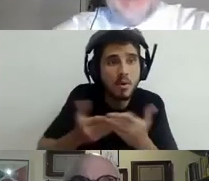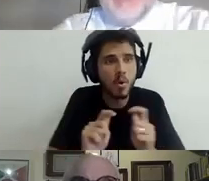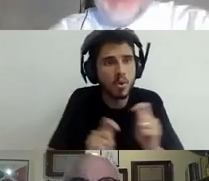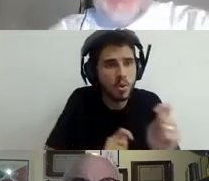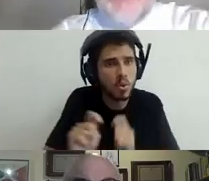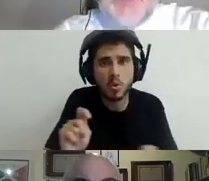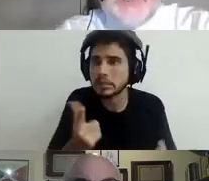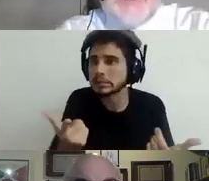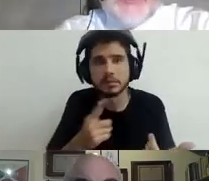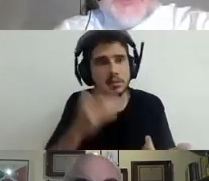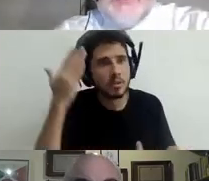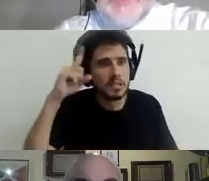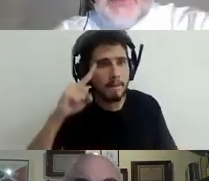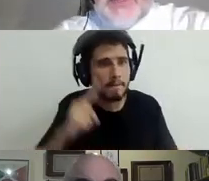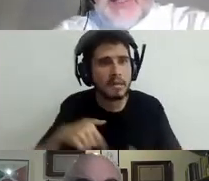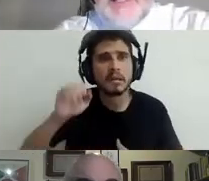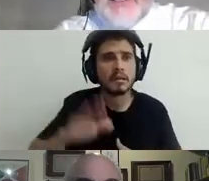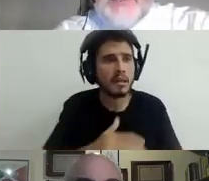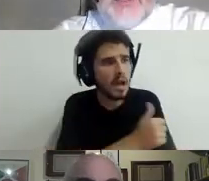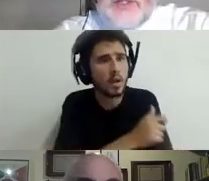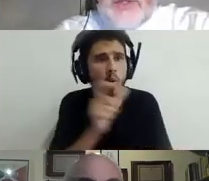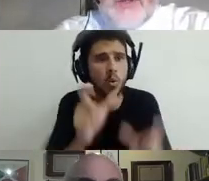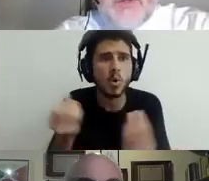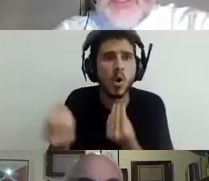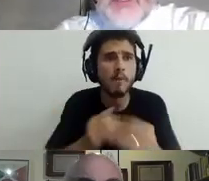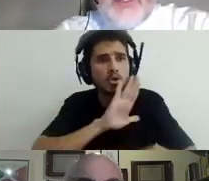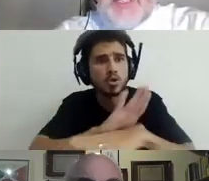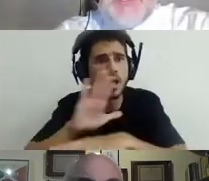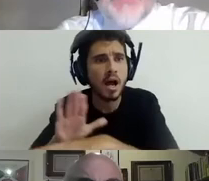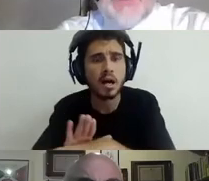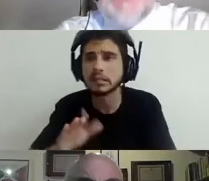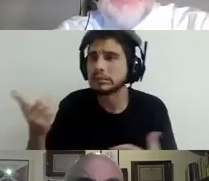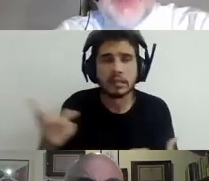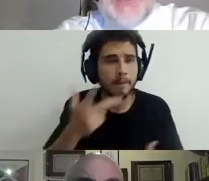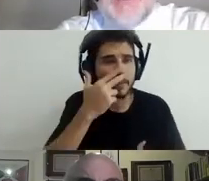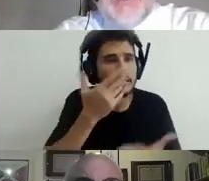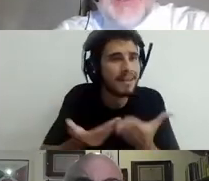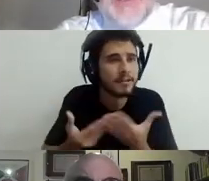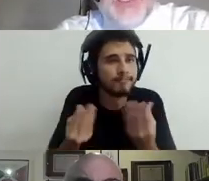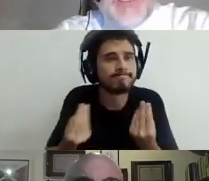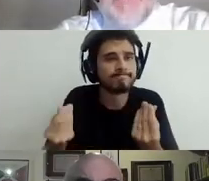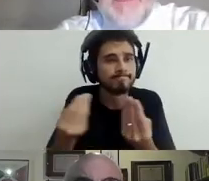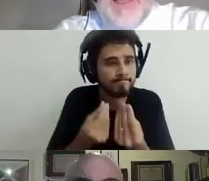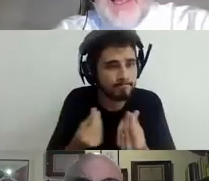also a situation in some schools in Brazil that some students just disappear from the radar.